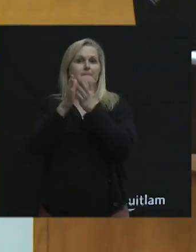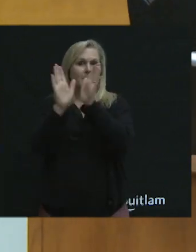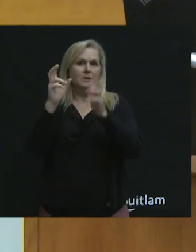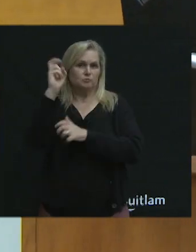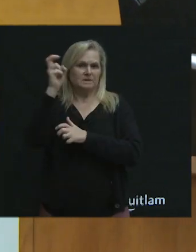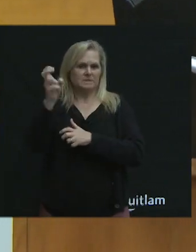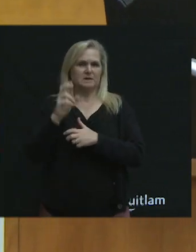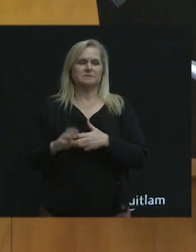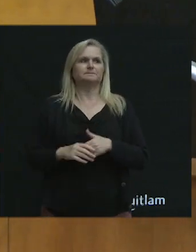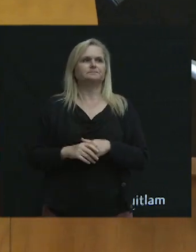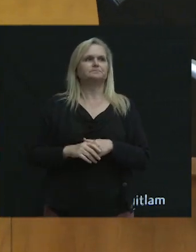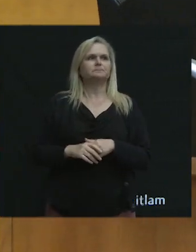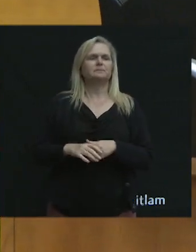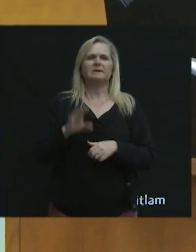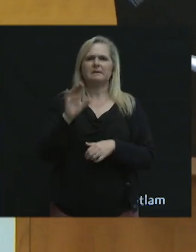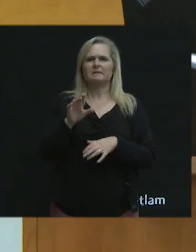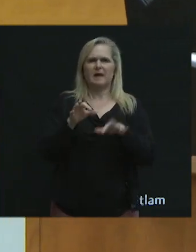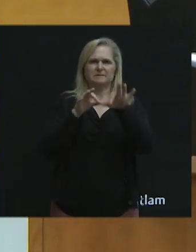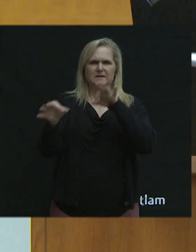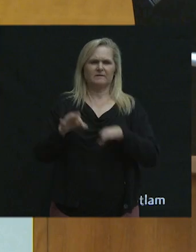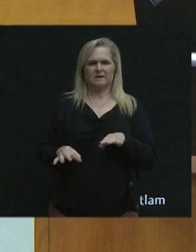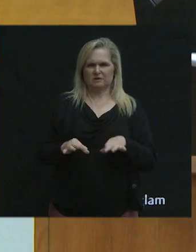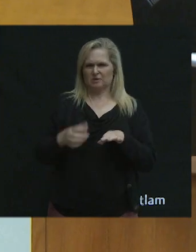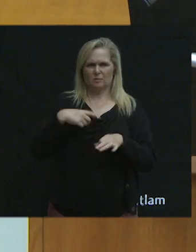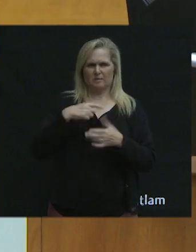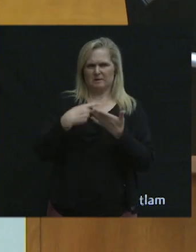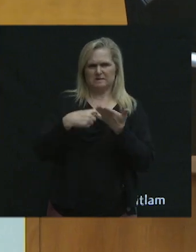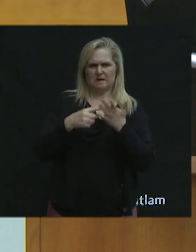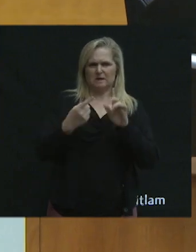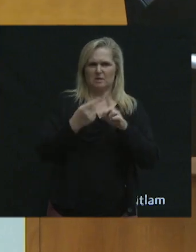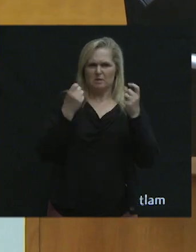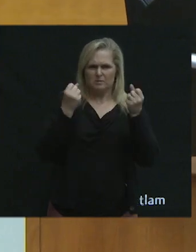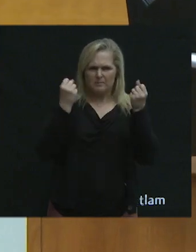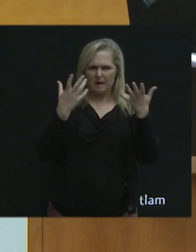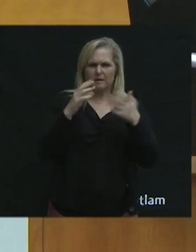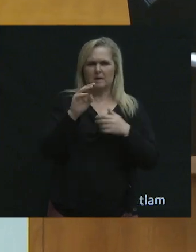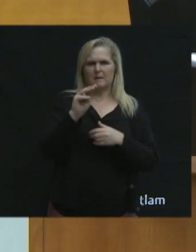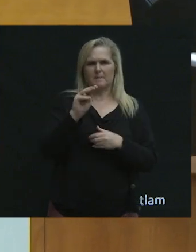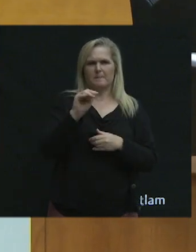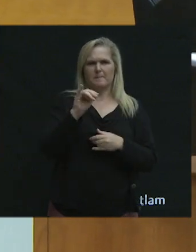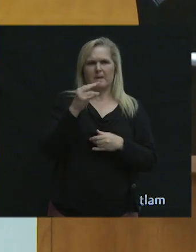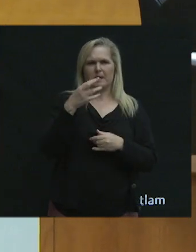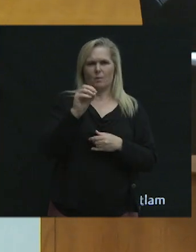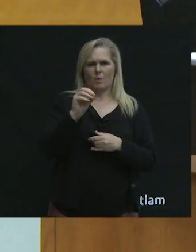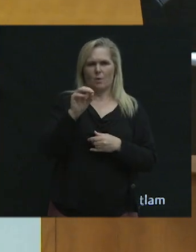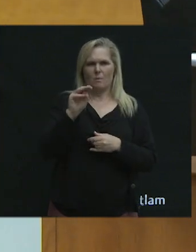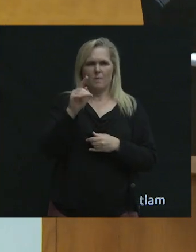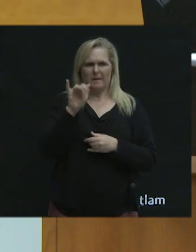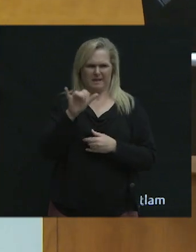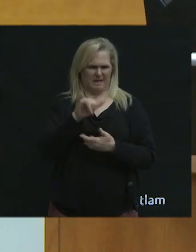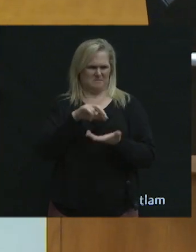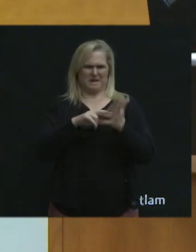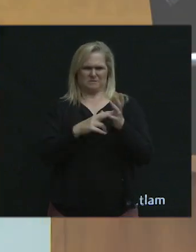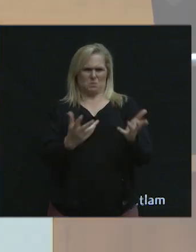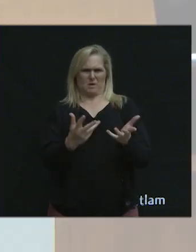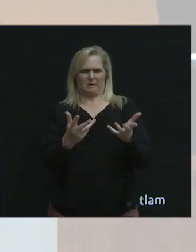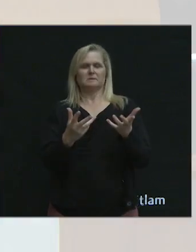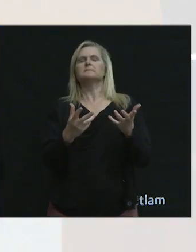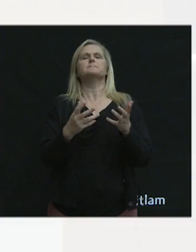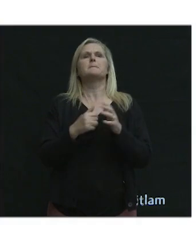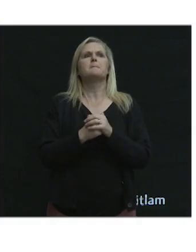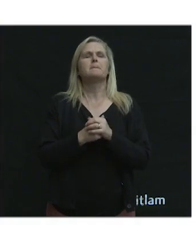Just to get the definition out of the way, we've been talking a lot about micromobility and people seem to be really excited. But what exactly is it?